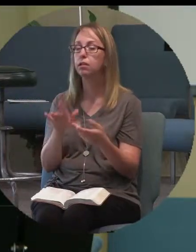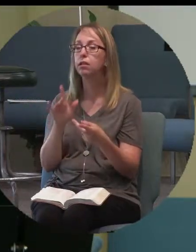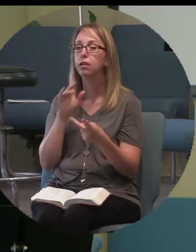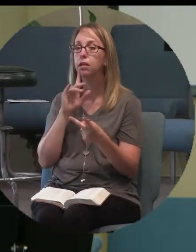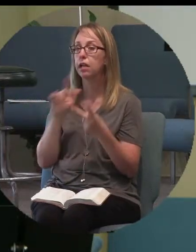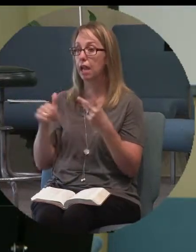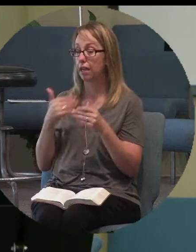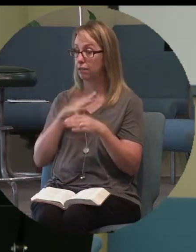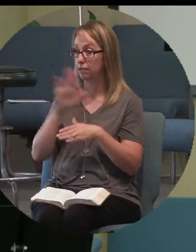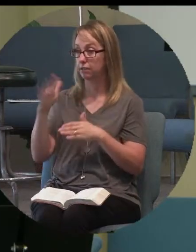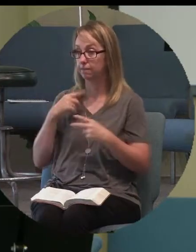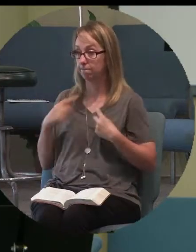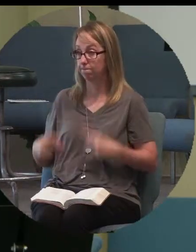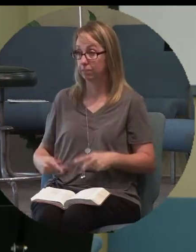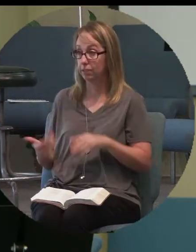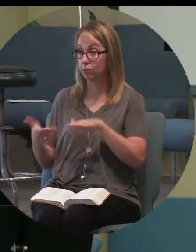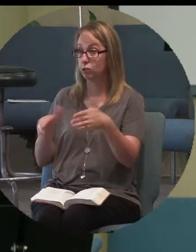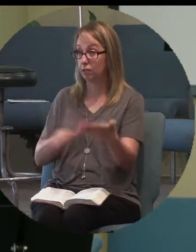physical death,